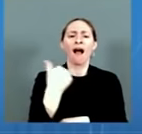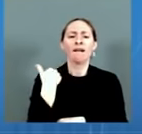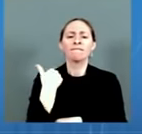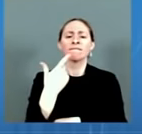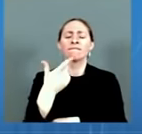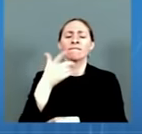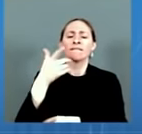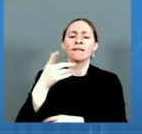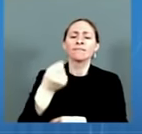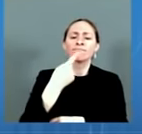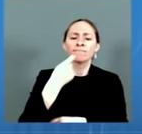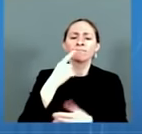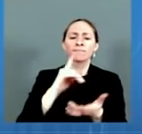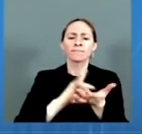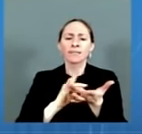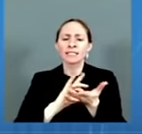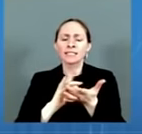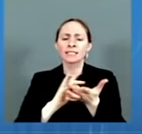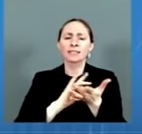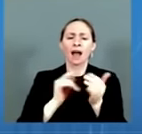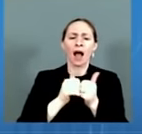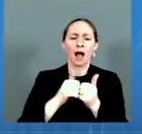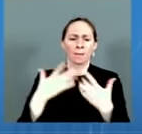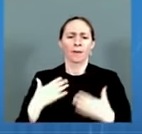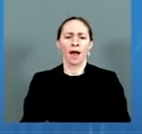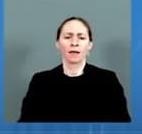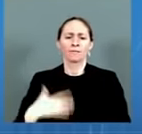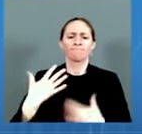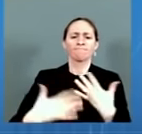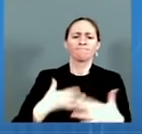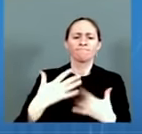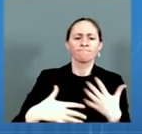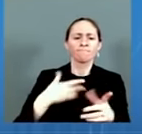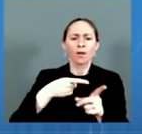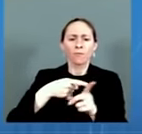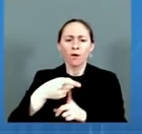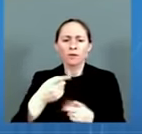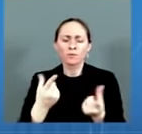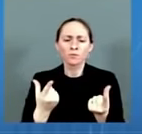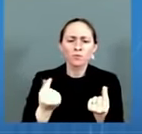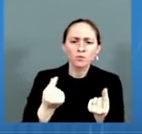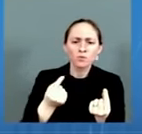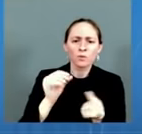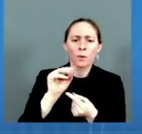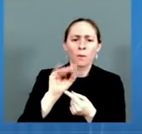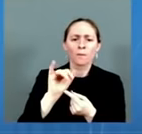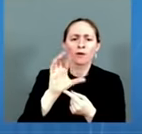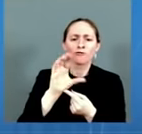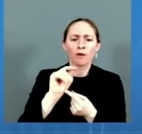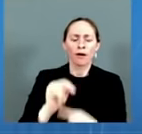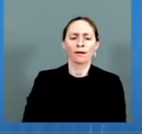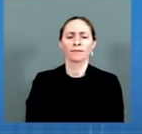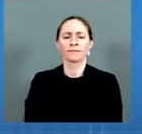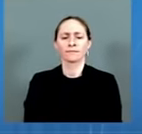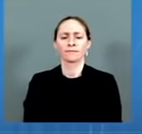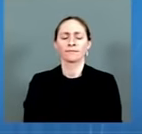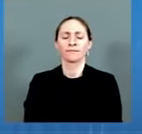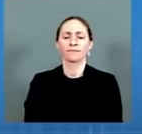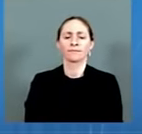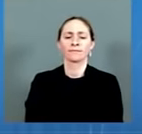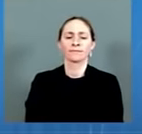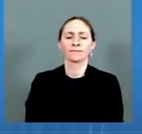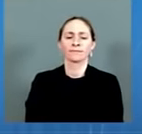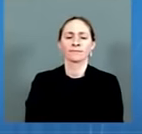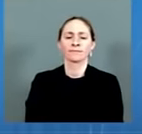This is data from Pfizer-BioNTech. If you look on the left-hand part of the slide, this is 21